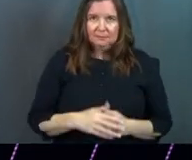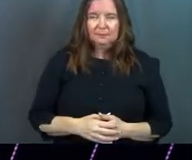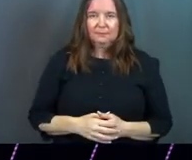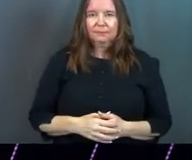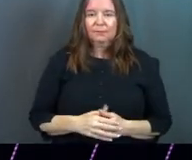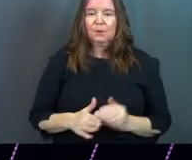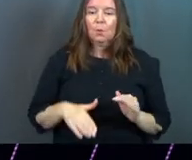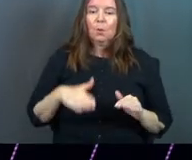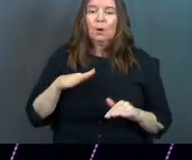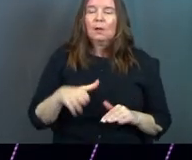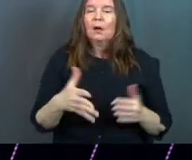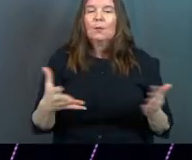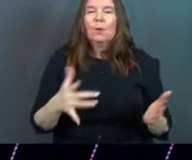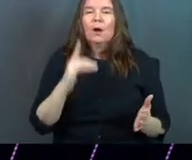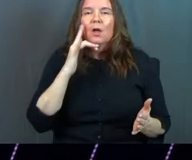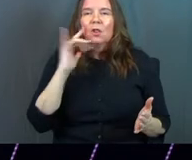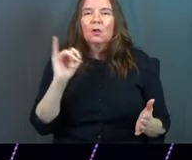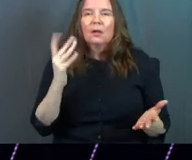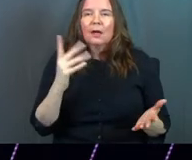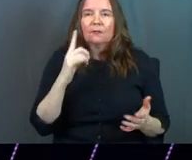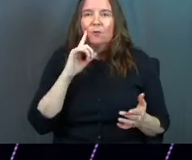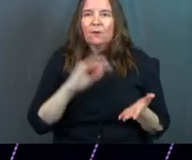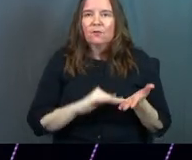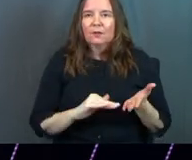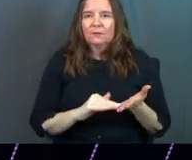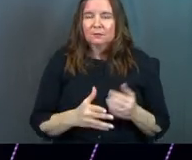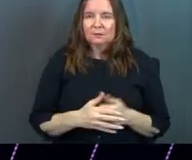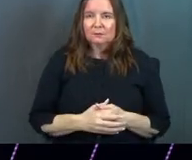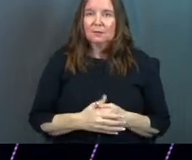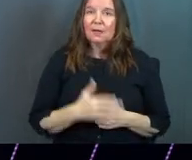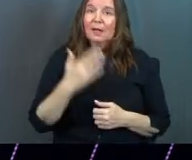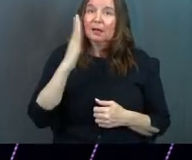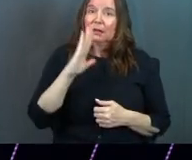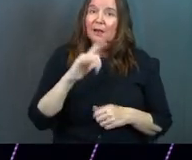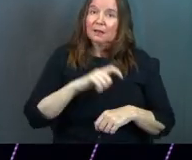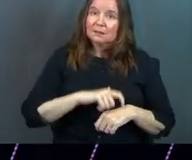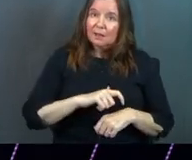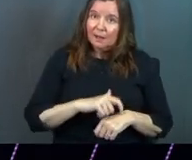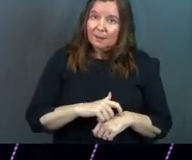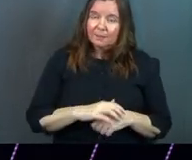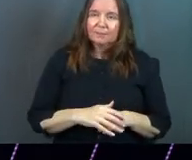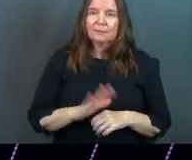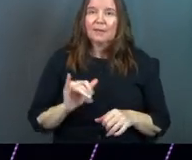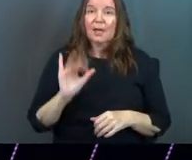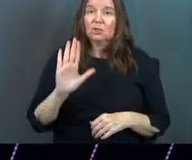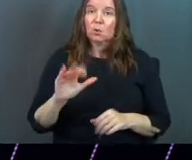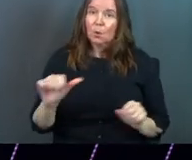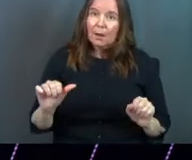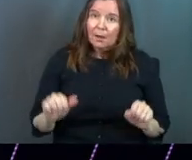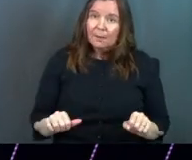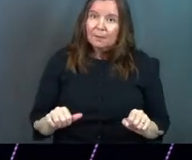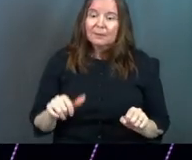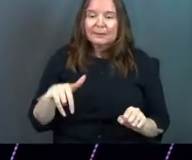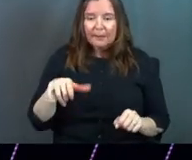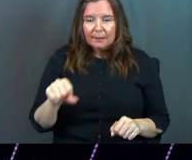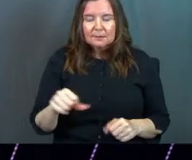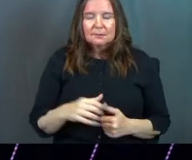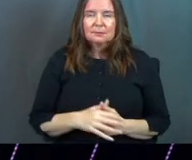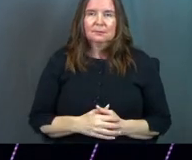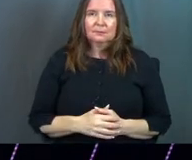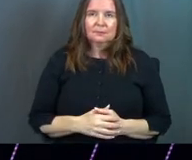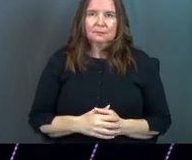But what's the step you could take in forgiveness? In God's time, as you're able, yes.